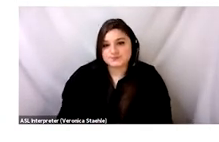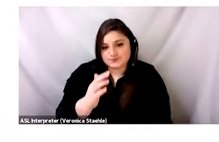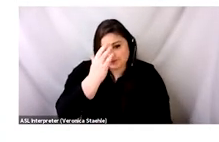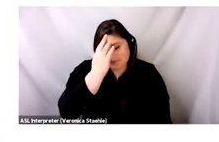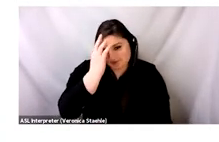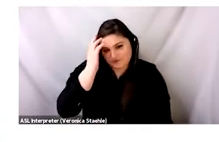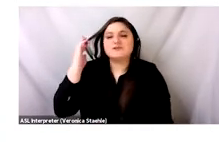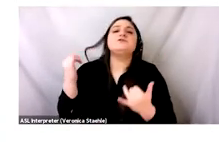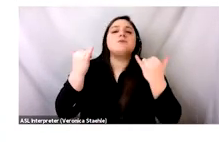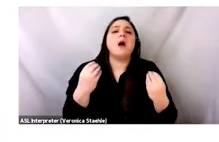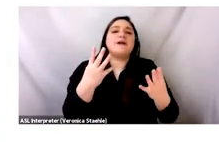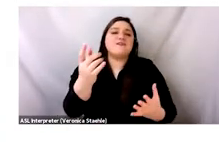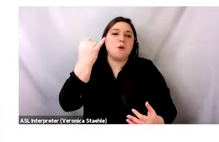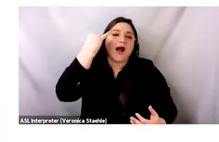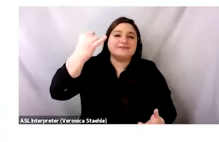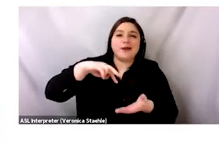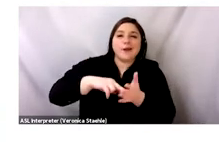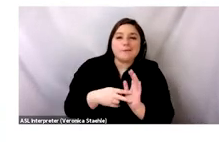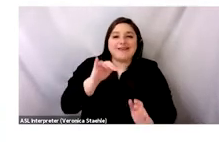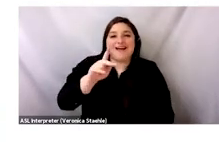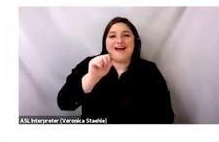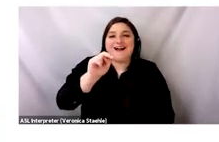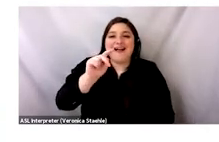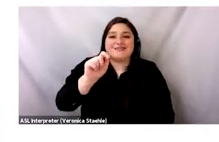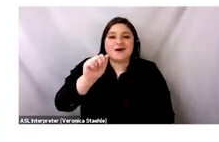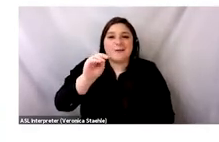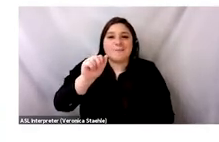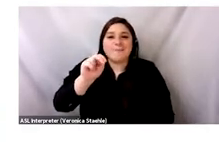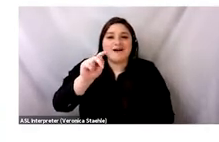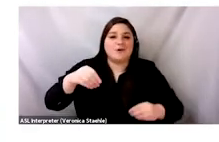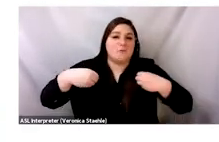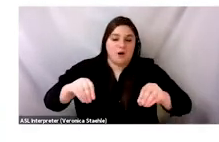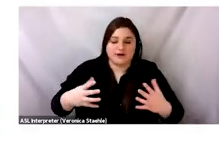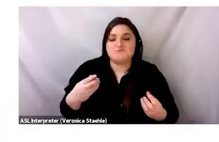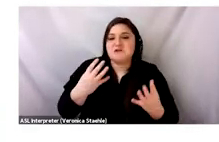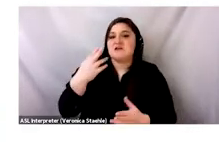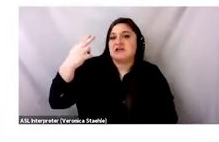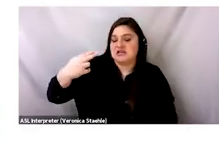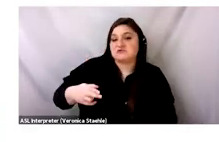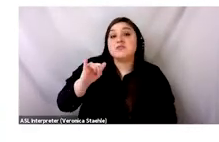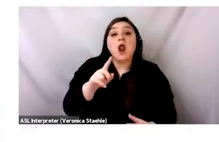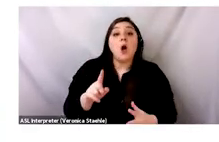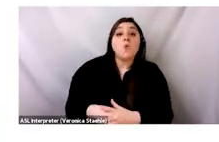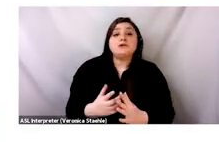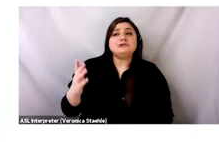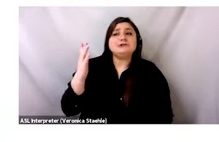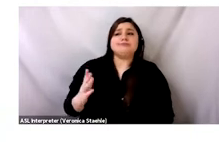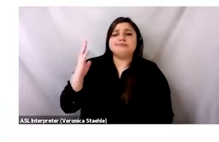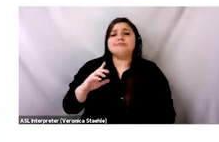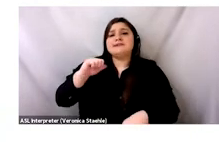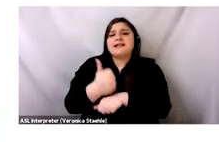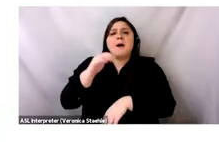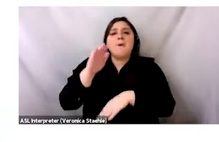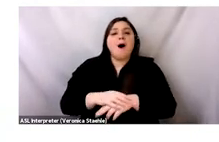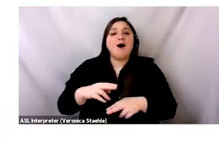So, I'll start by trying to orient you to the space and see the history of Contramento. So, Contramento